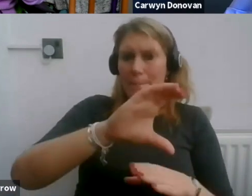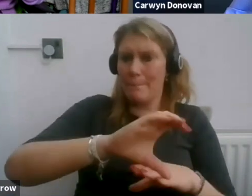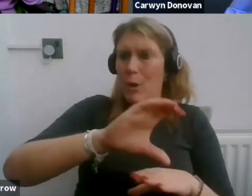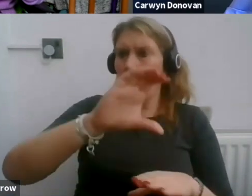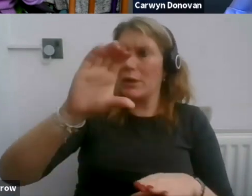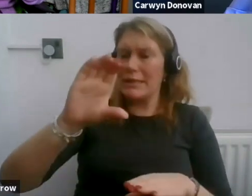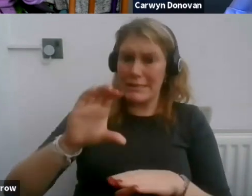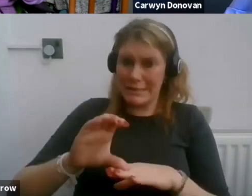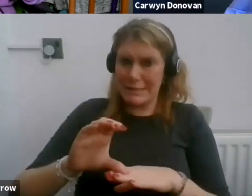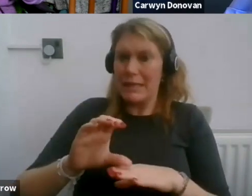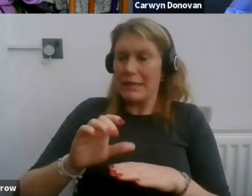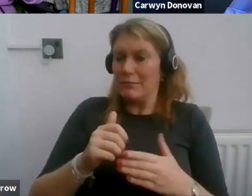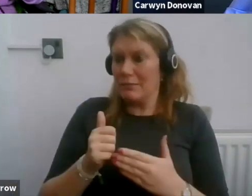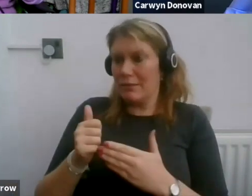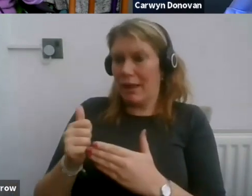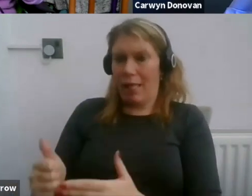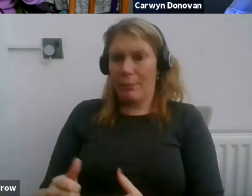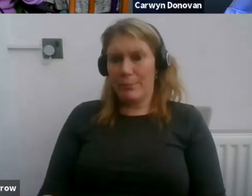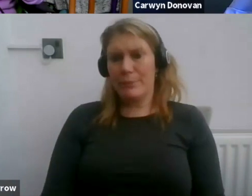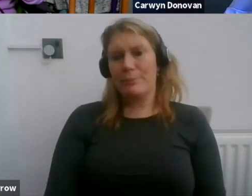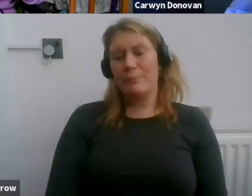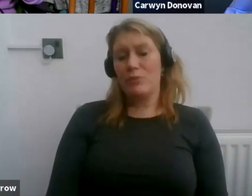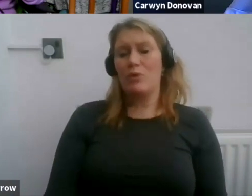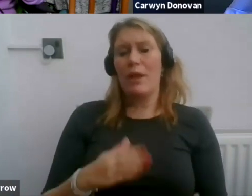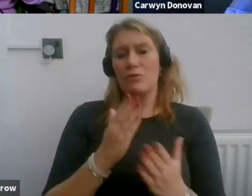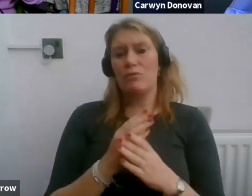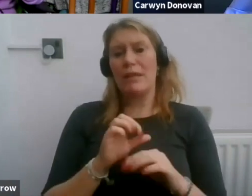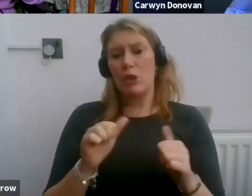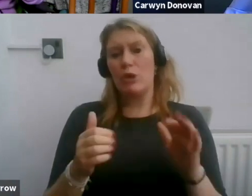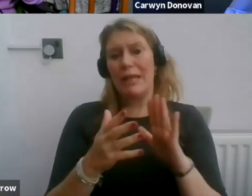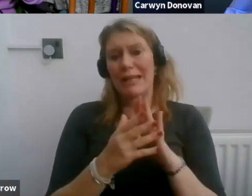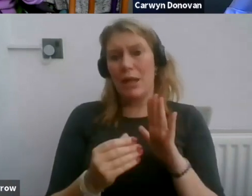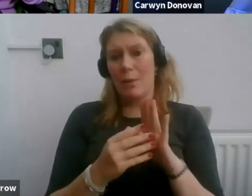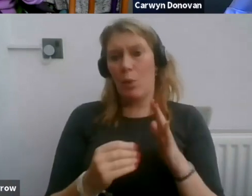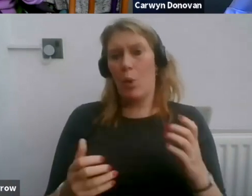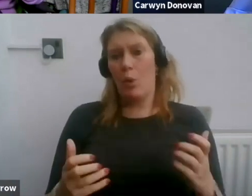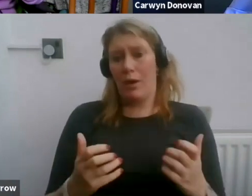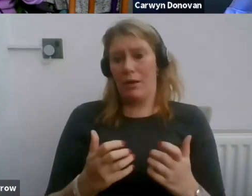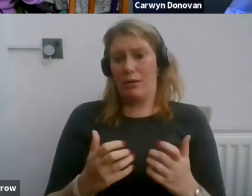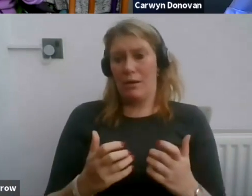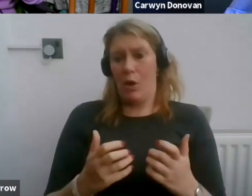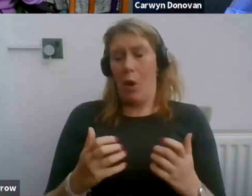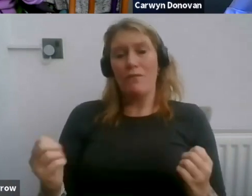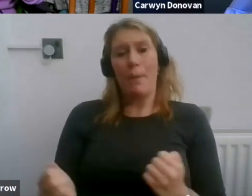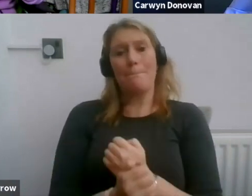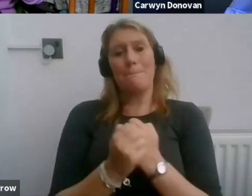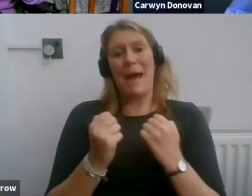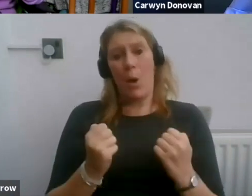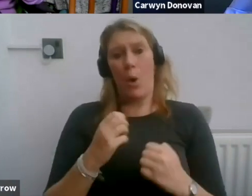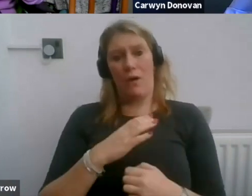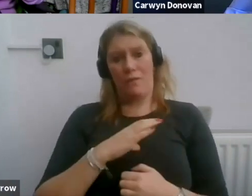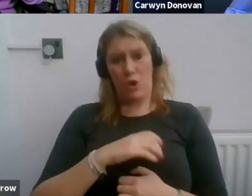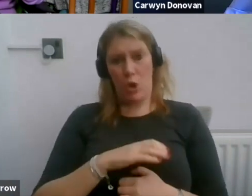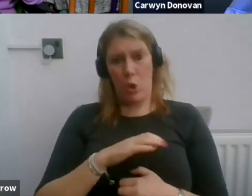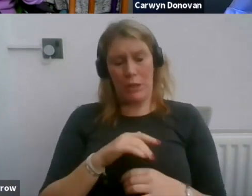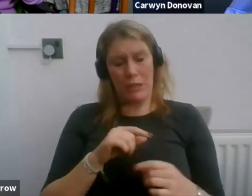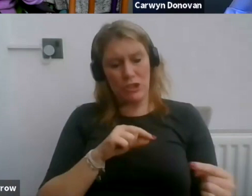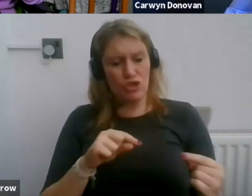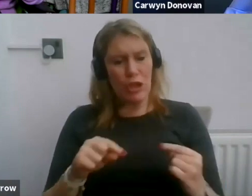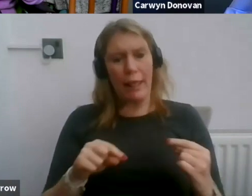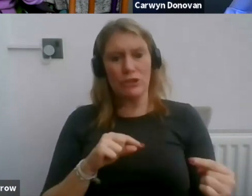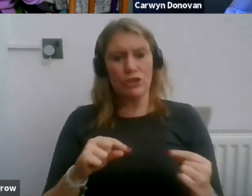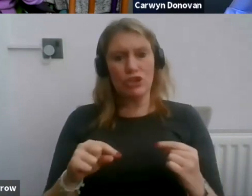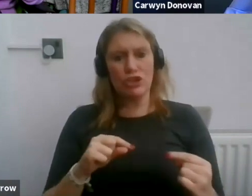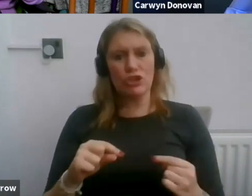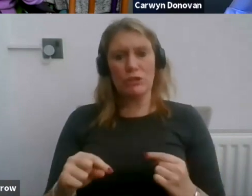bonus. So, that's a really good example of, again, the power of a union. Can we just,